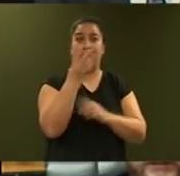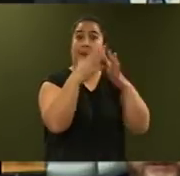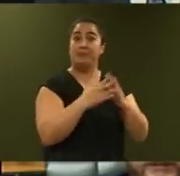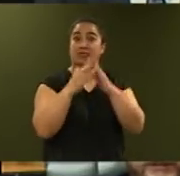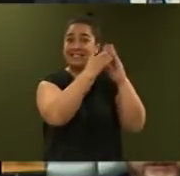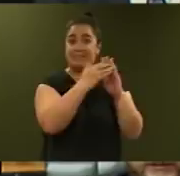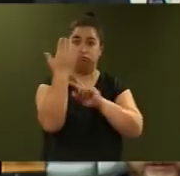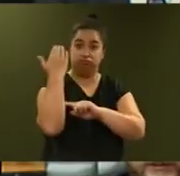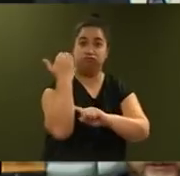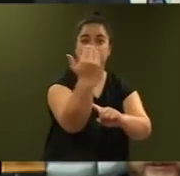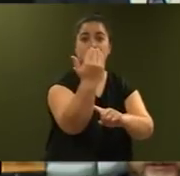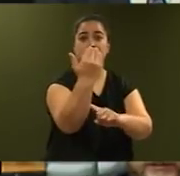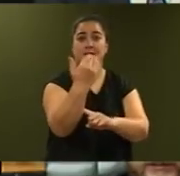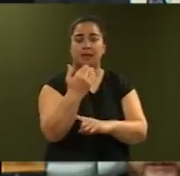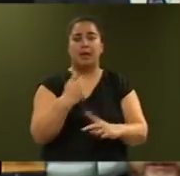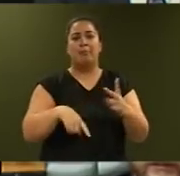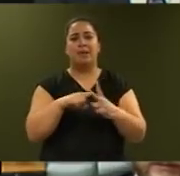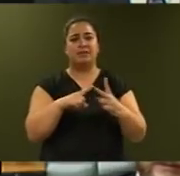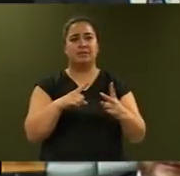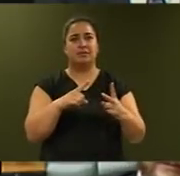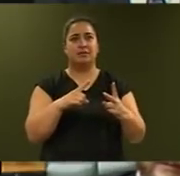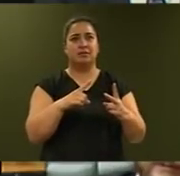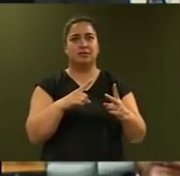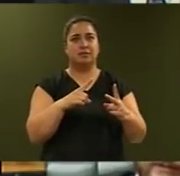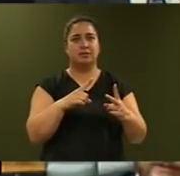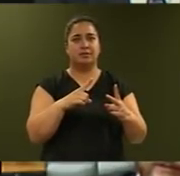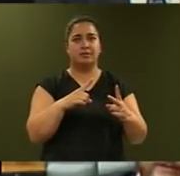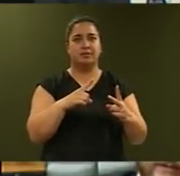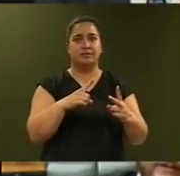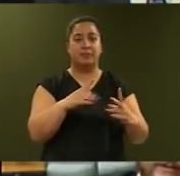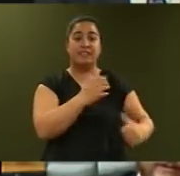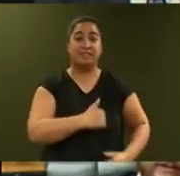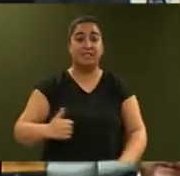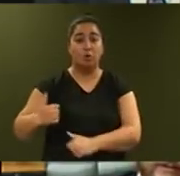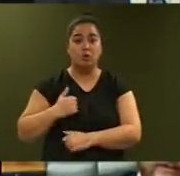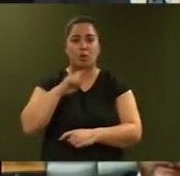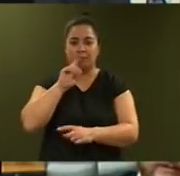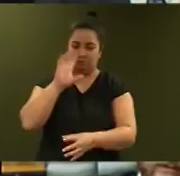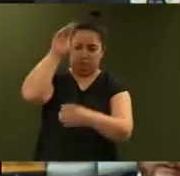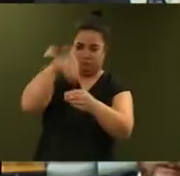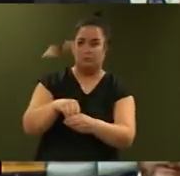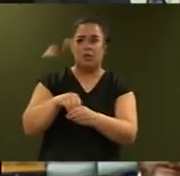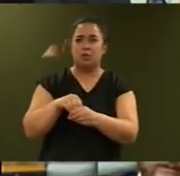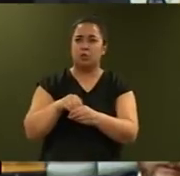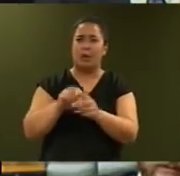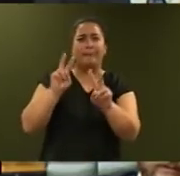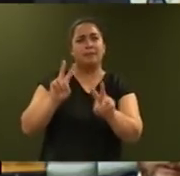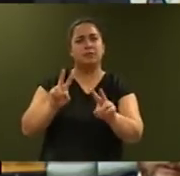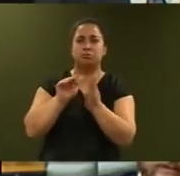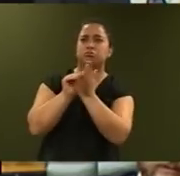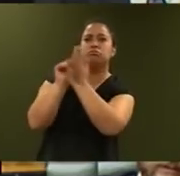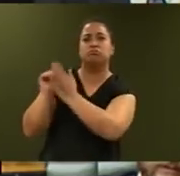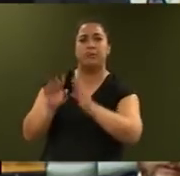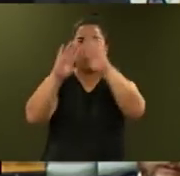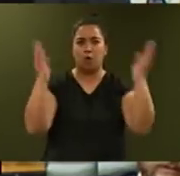New Zealand's Defence Force will be able to make more meaningful contributions to global security and peacekeeping and better respond to